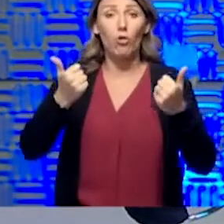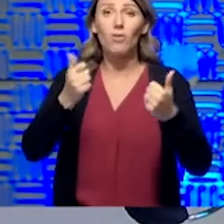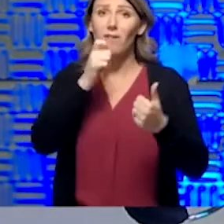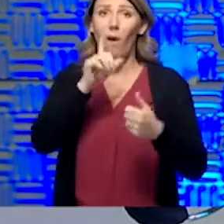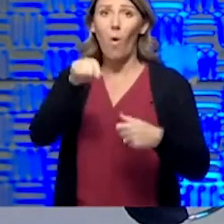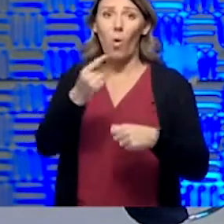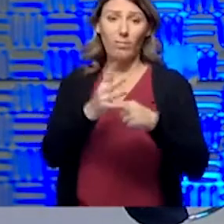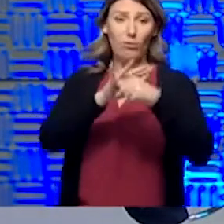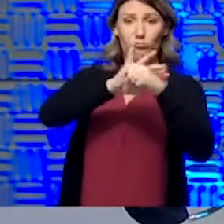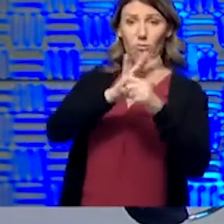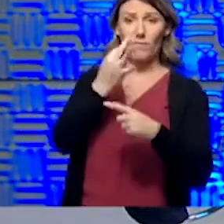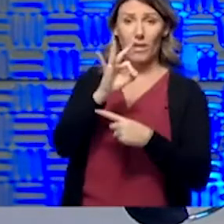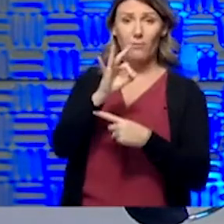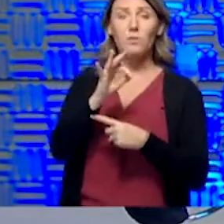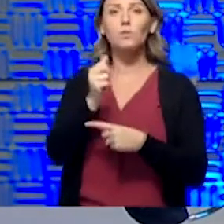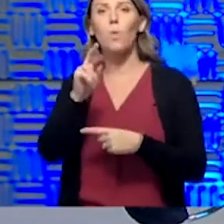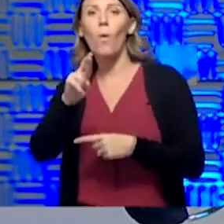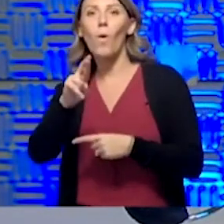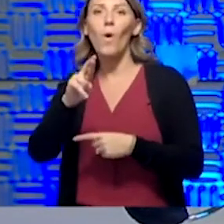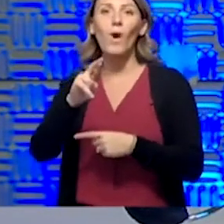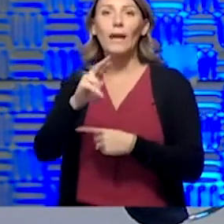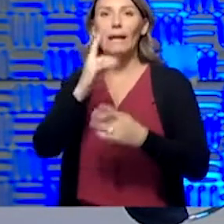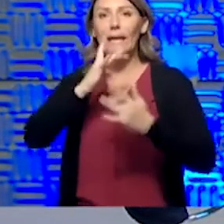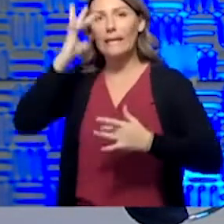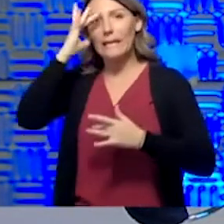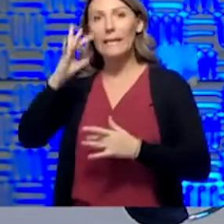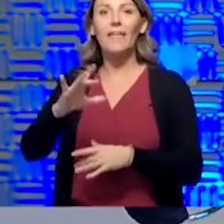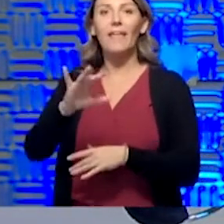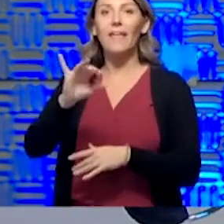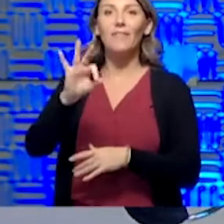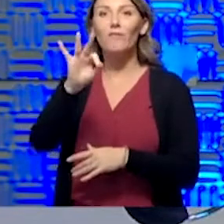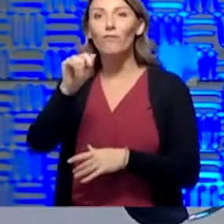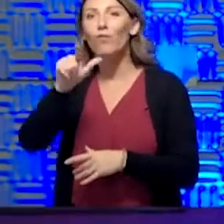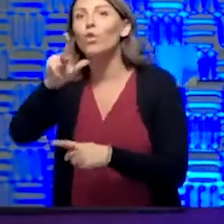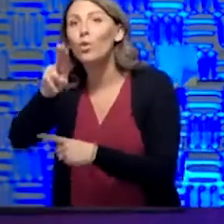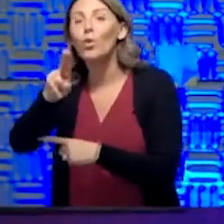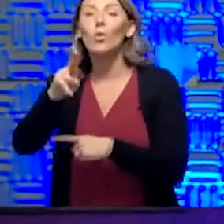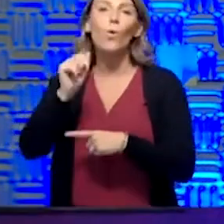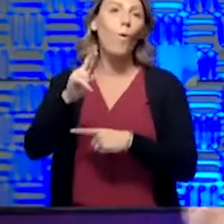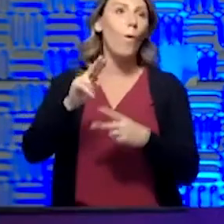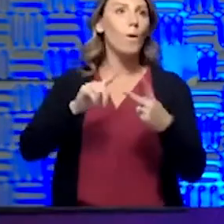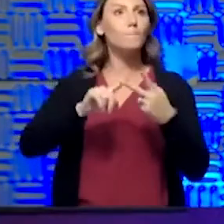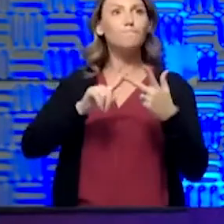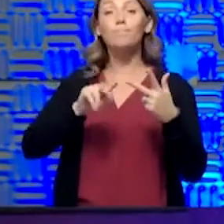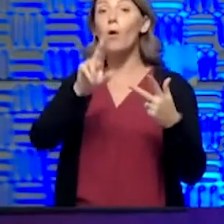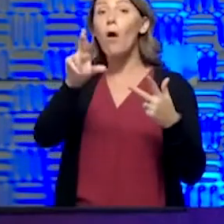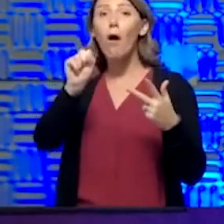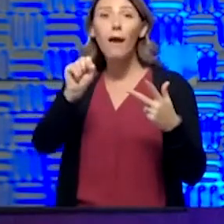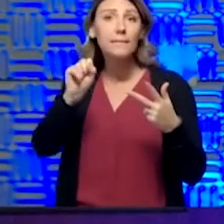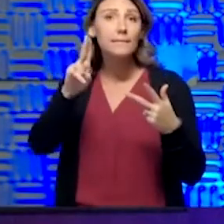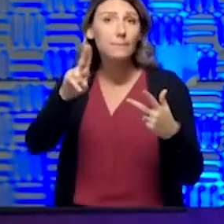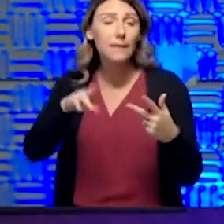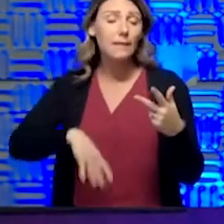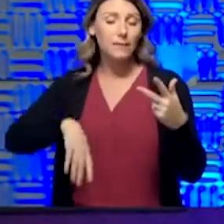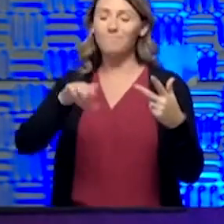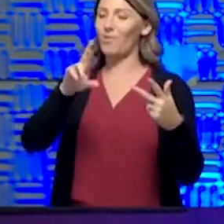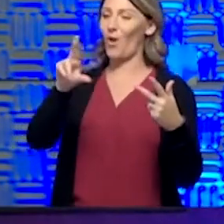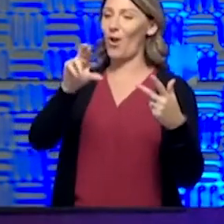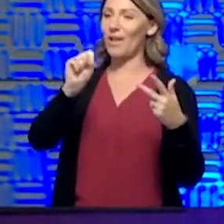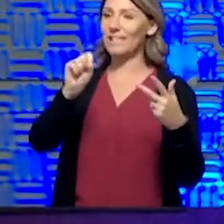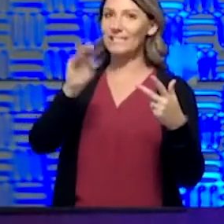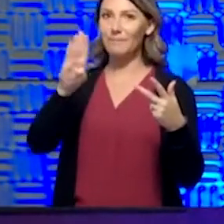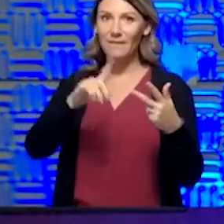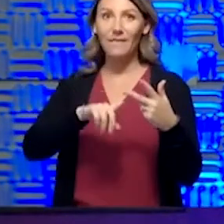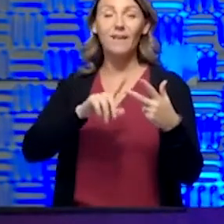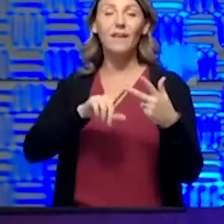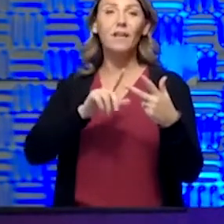influenza and metanema virus and RSV and all the, you know, I'm a bad virus viruses. And those are the things that, the basic things that